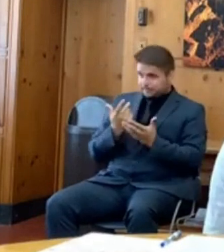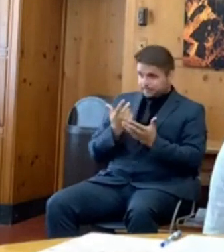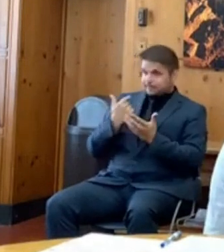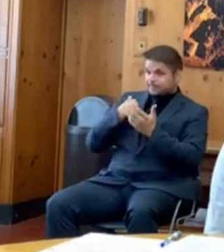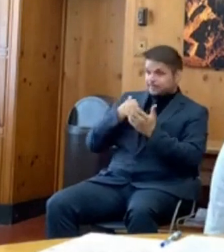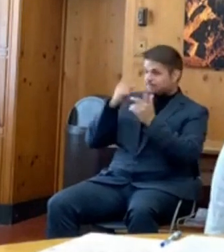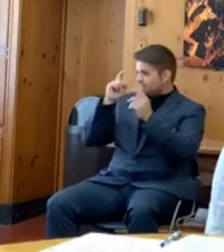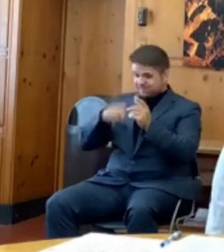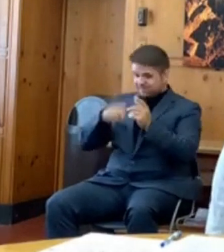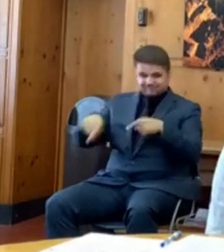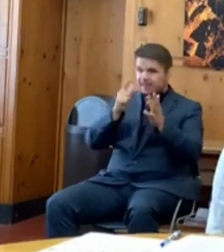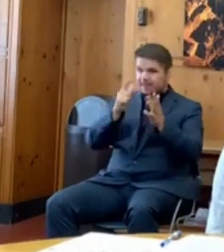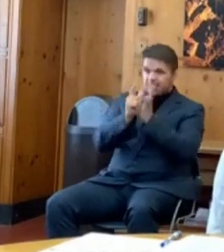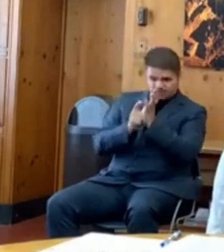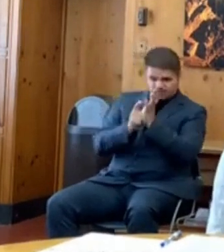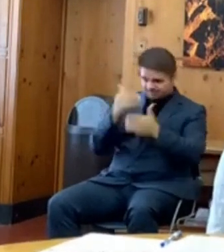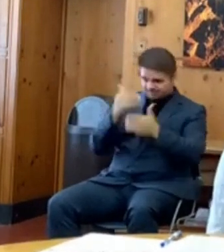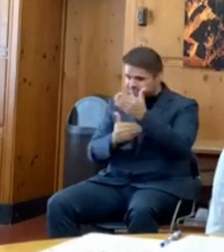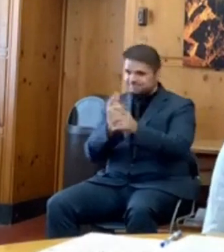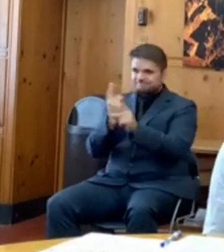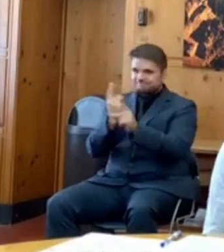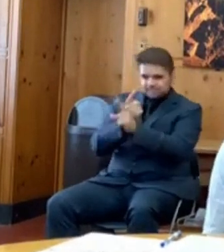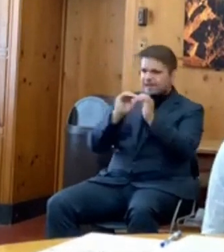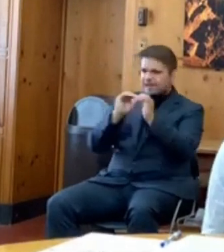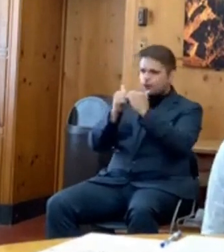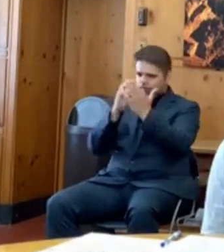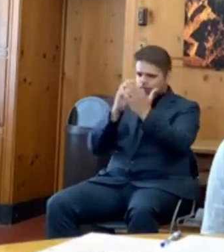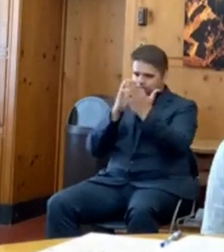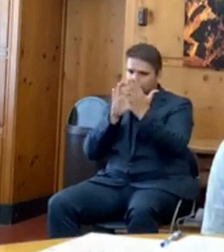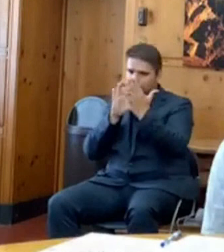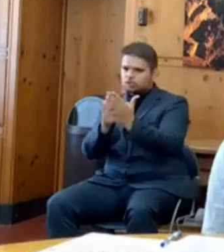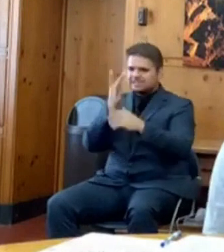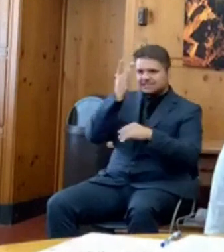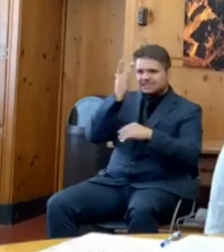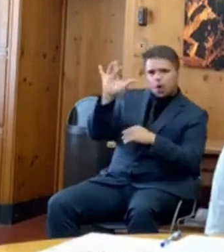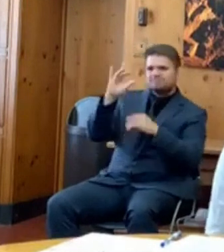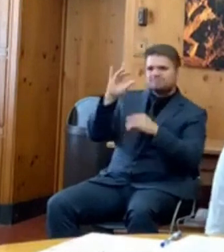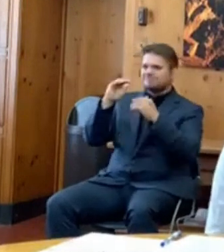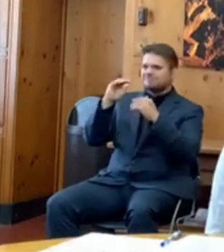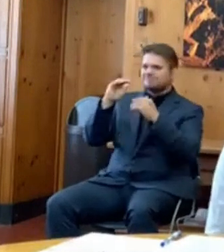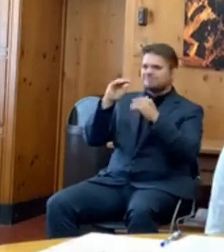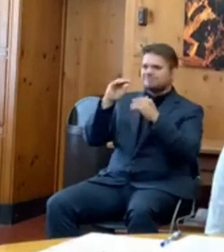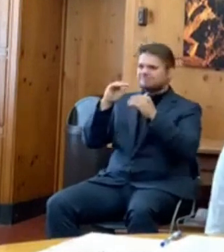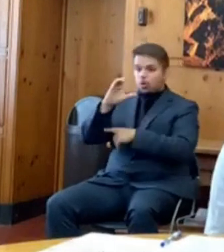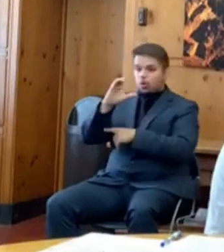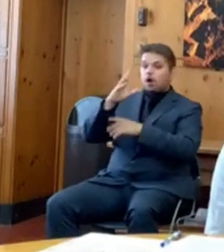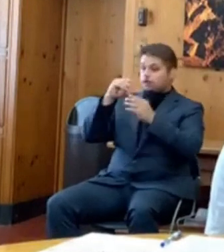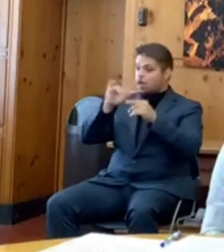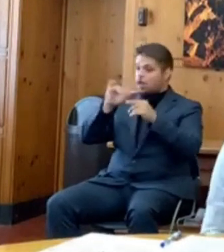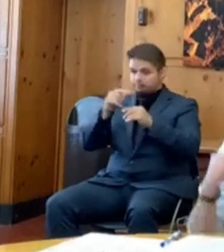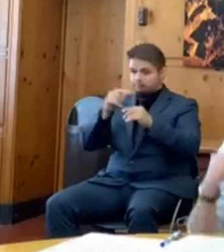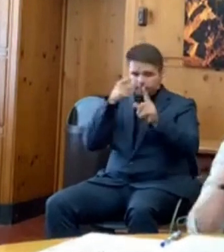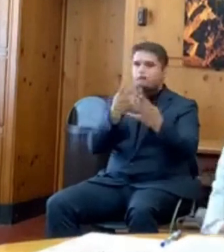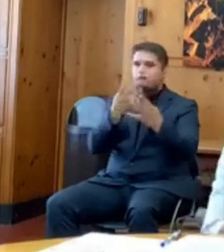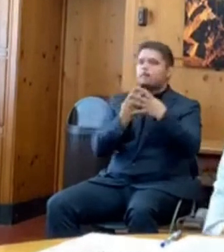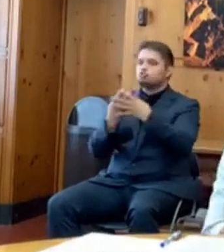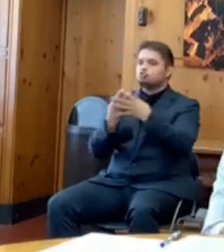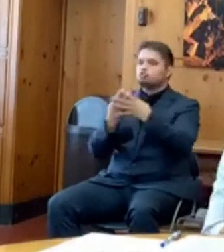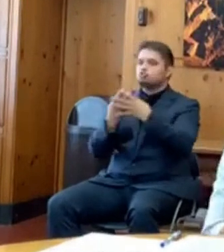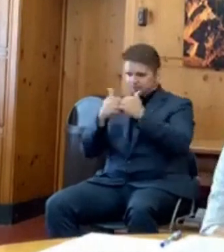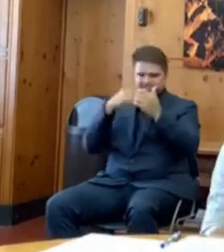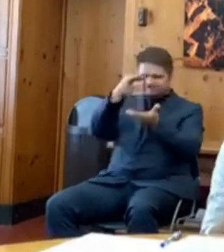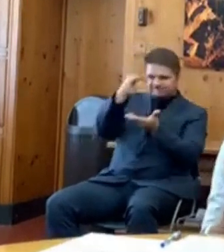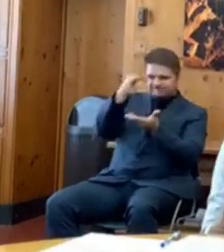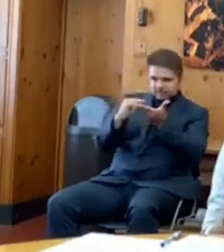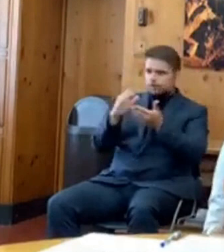approach to tackling crime. For the first time in many years, Oregon prison projections are down.